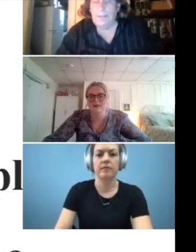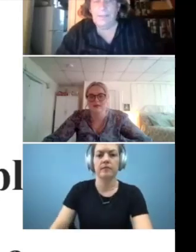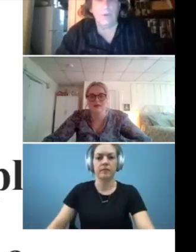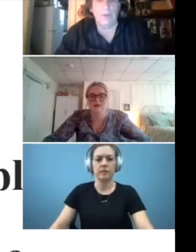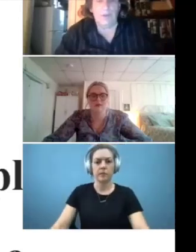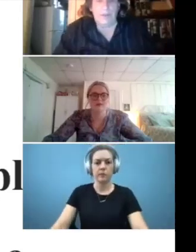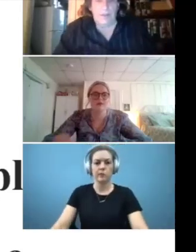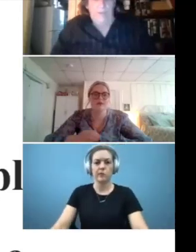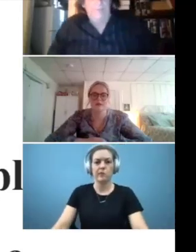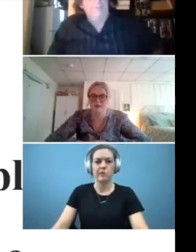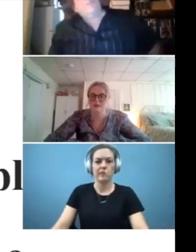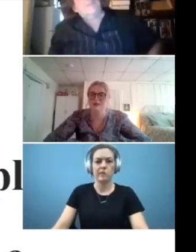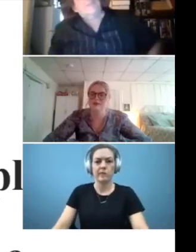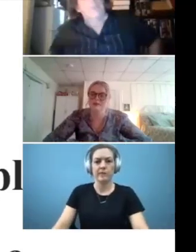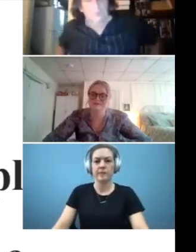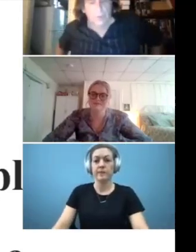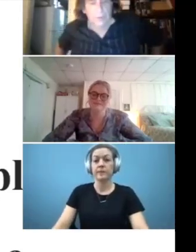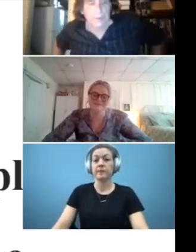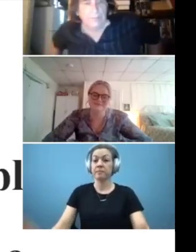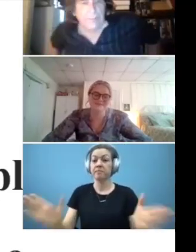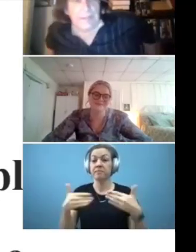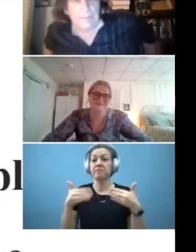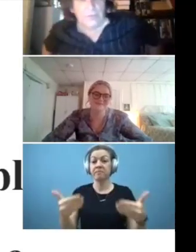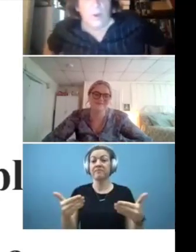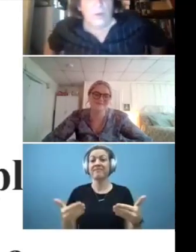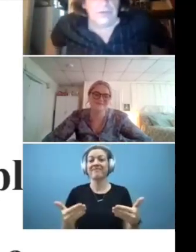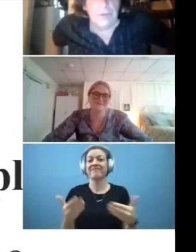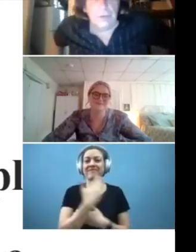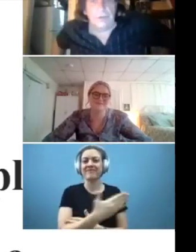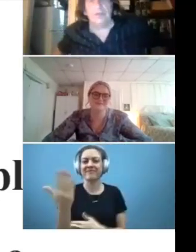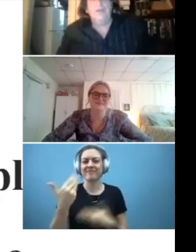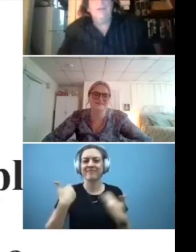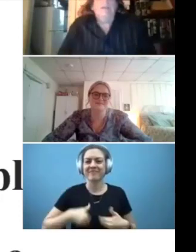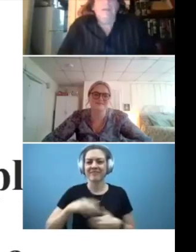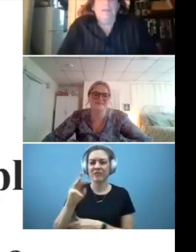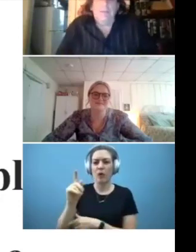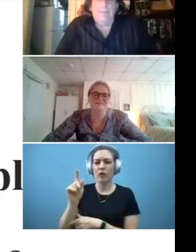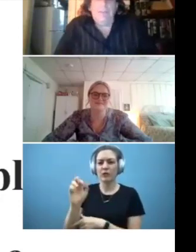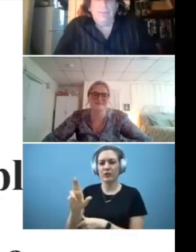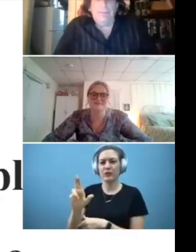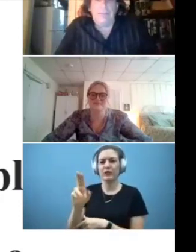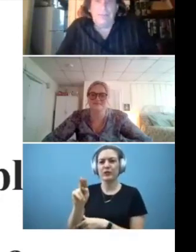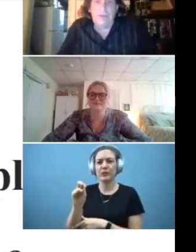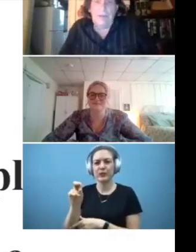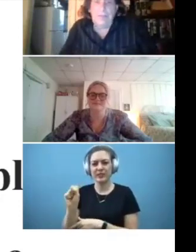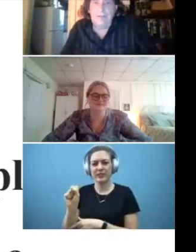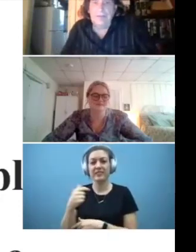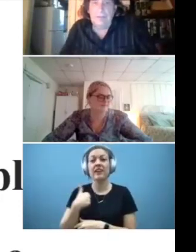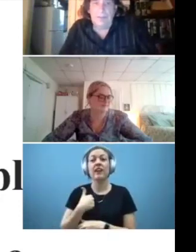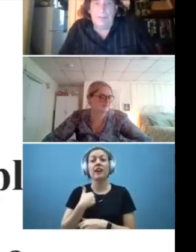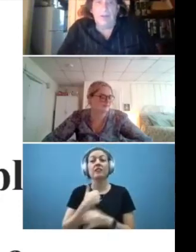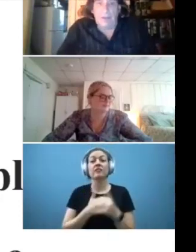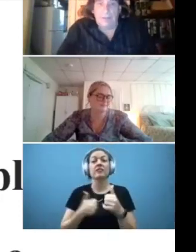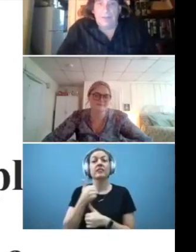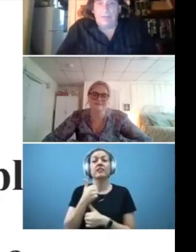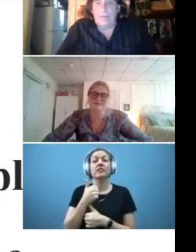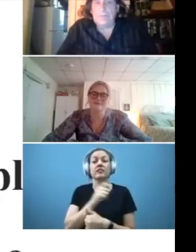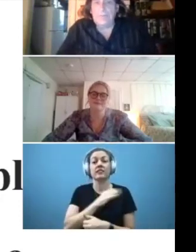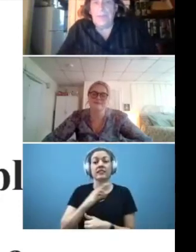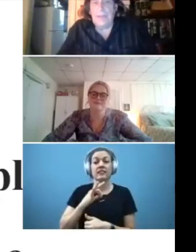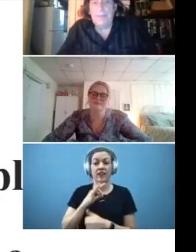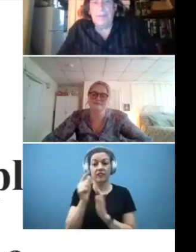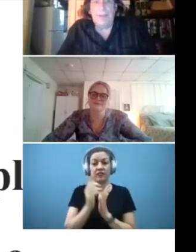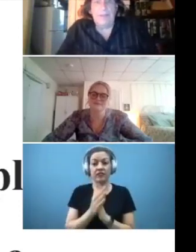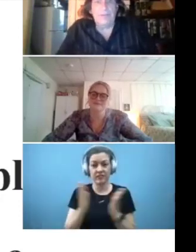I think we're going to get going. Good morning. My name is Walter Noons. I'm a senior staff attorney at the Disability Law Center.